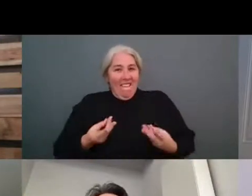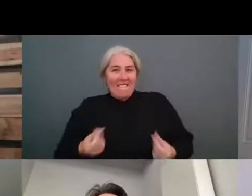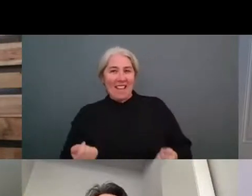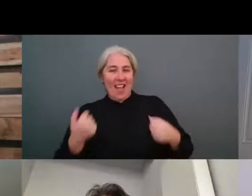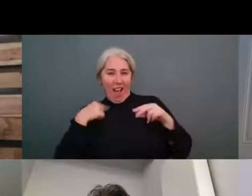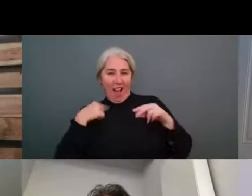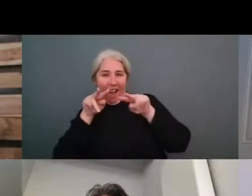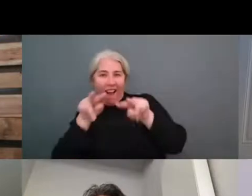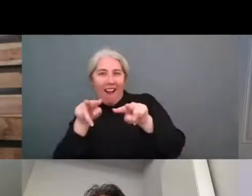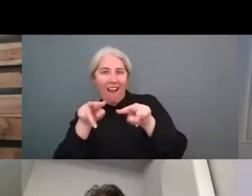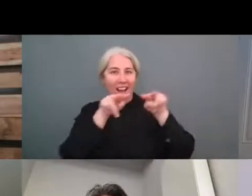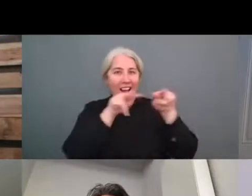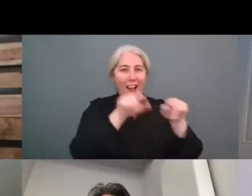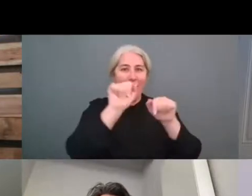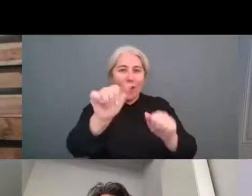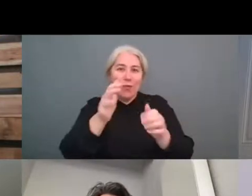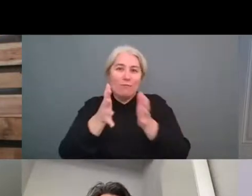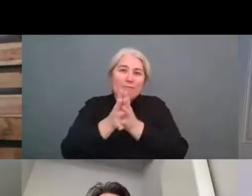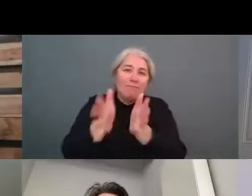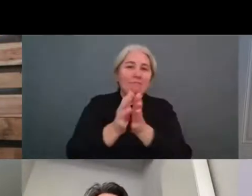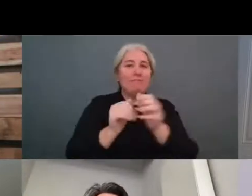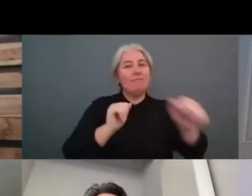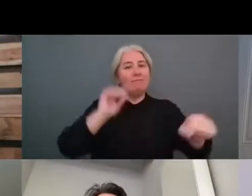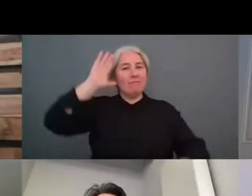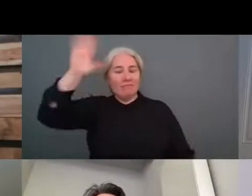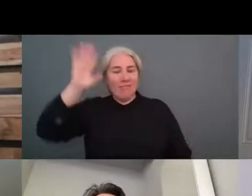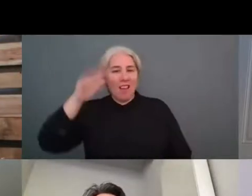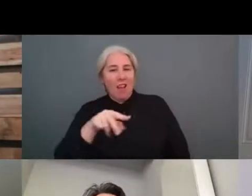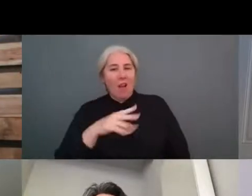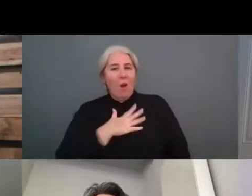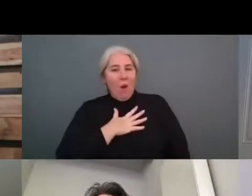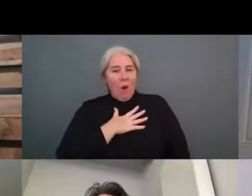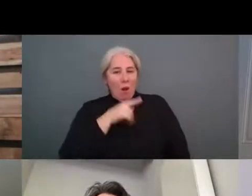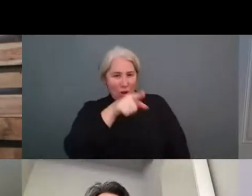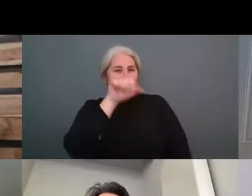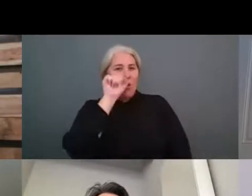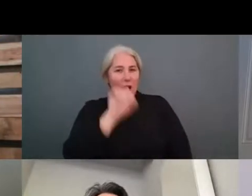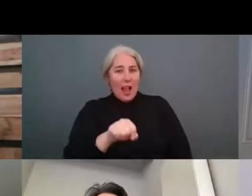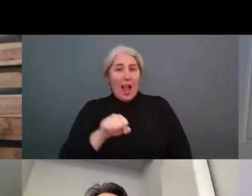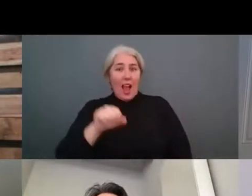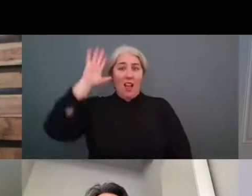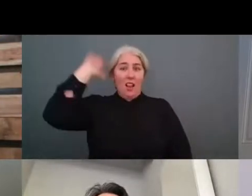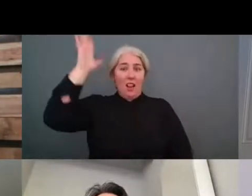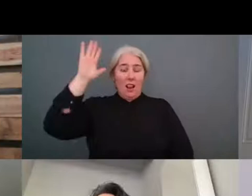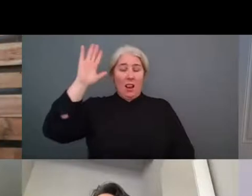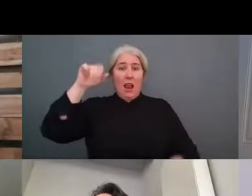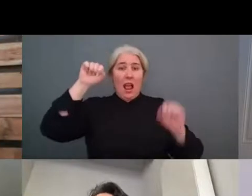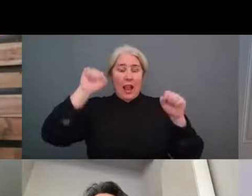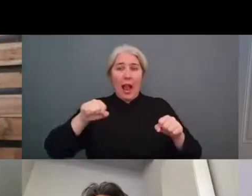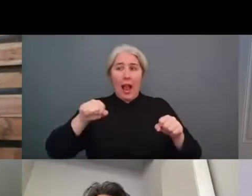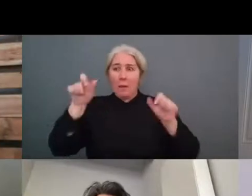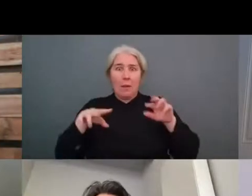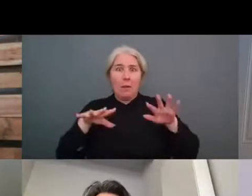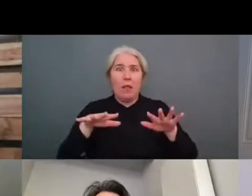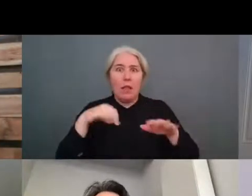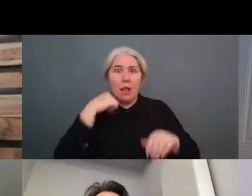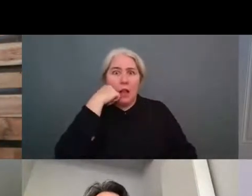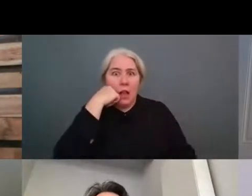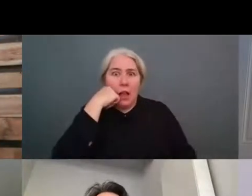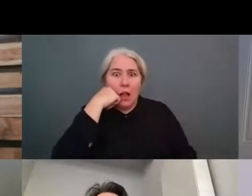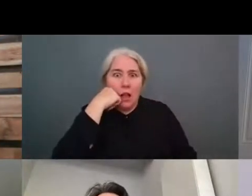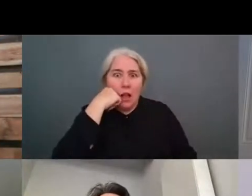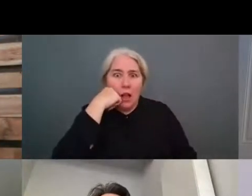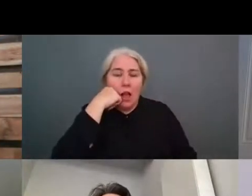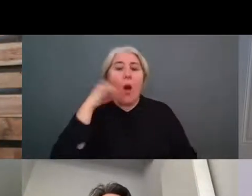out uh what you know how you can inspire others um that's one of the reasons why i'm in this job so